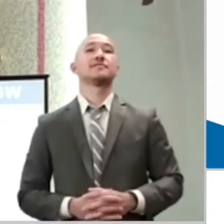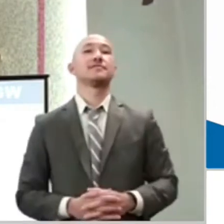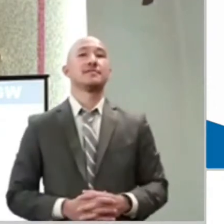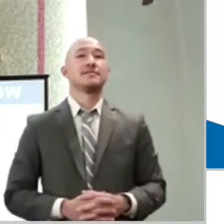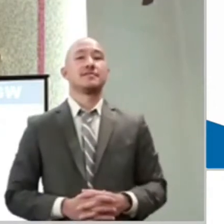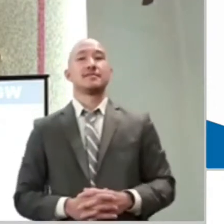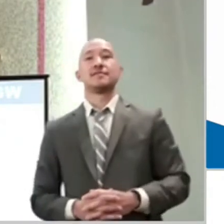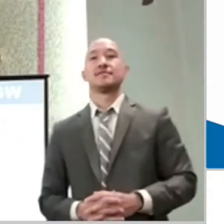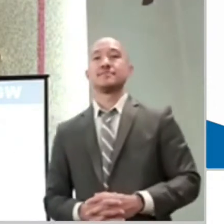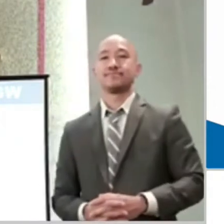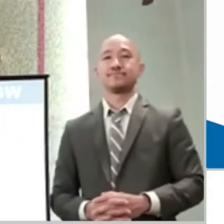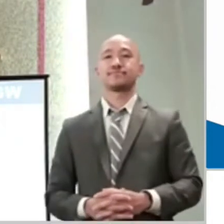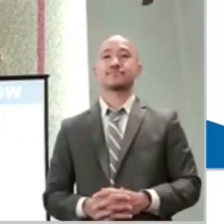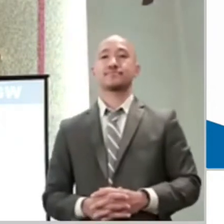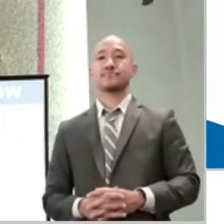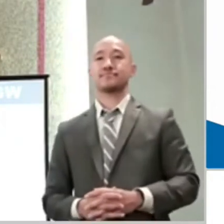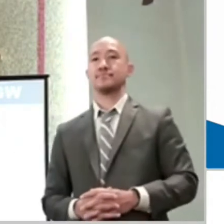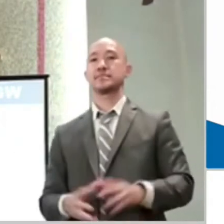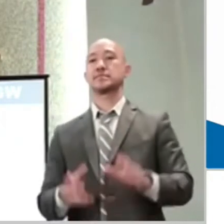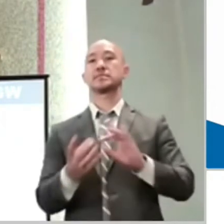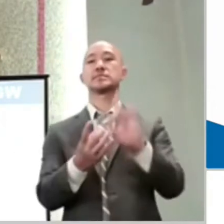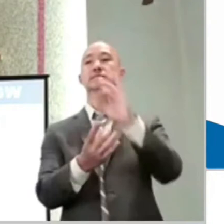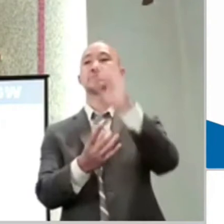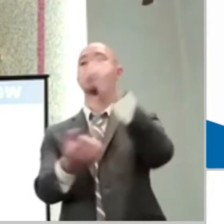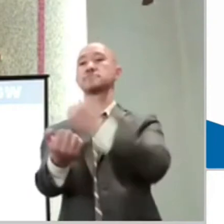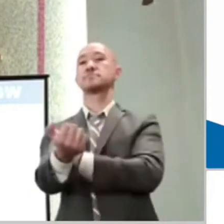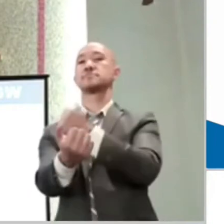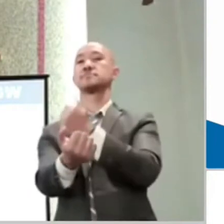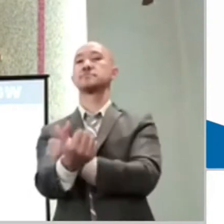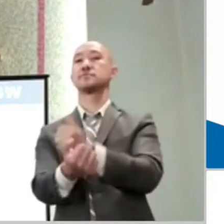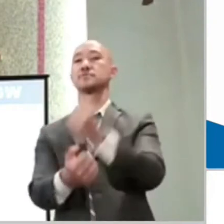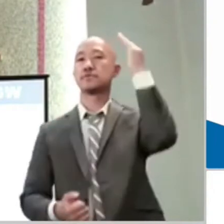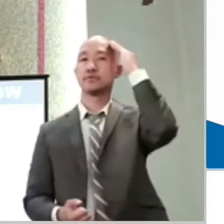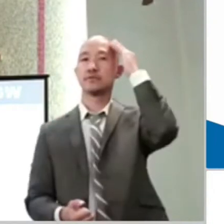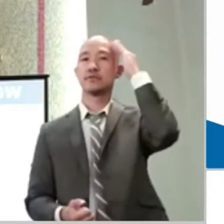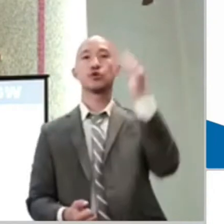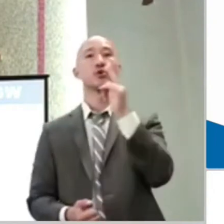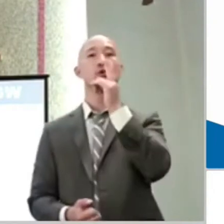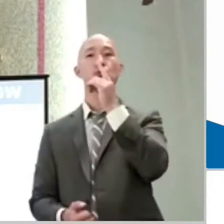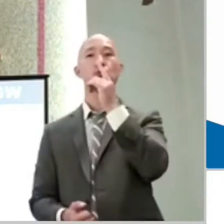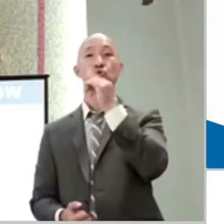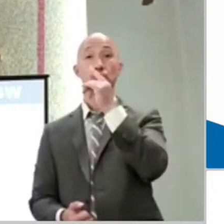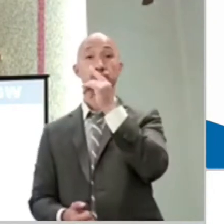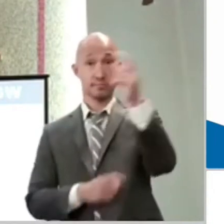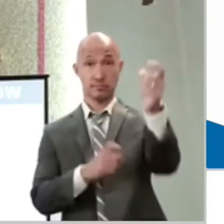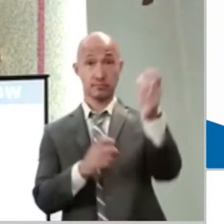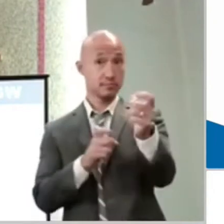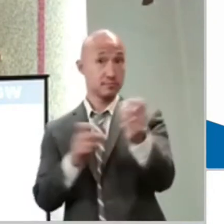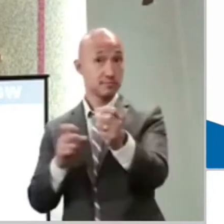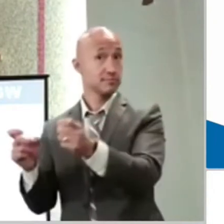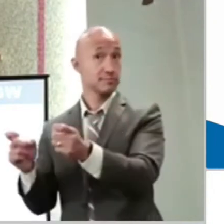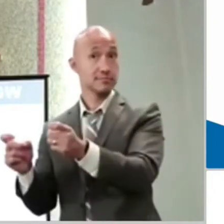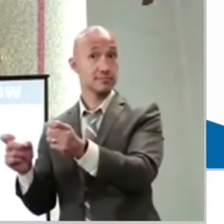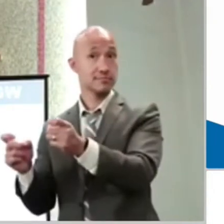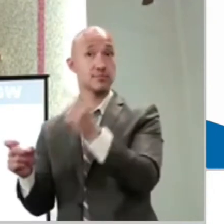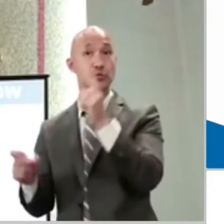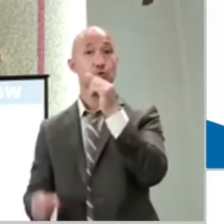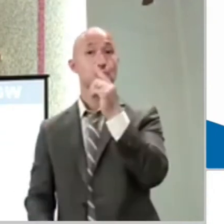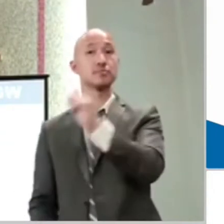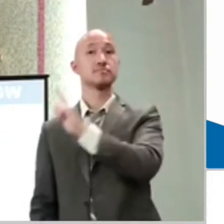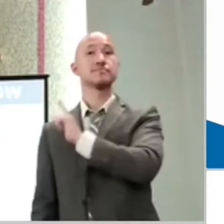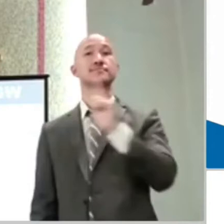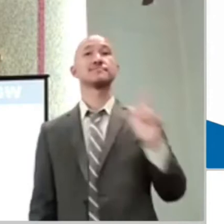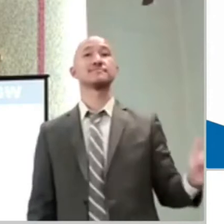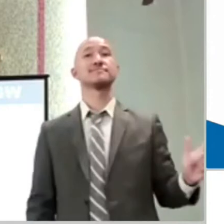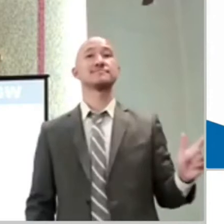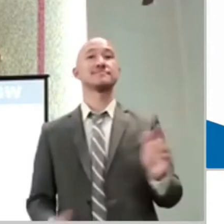recognize. The spiritual dimension knows who's Lord. As James says, even the